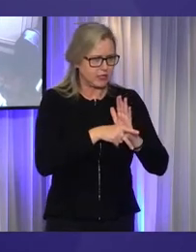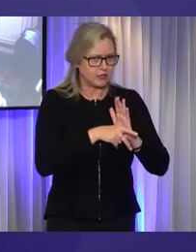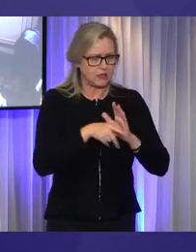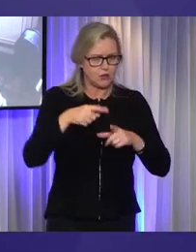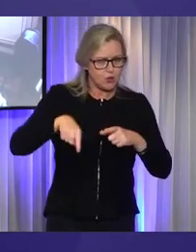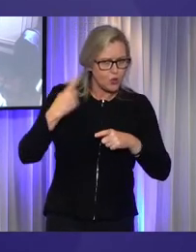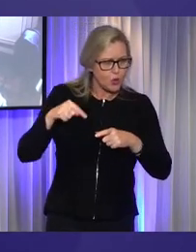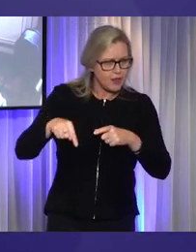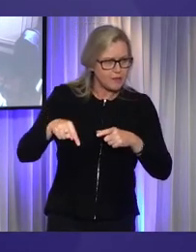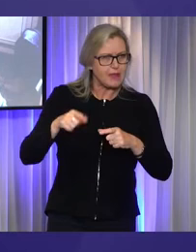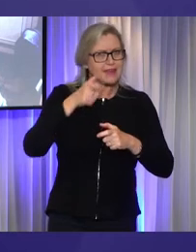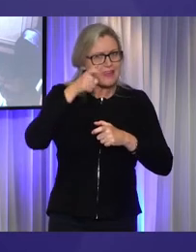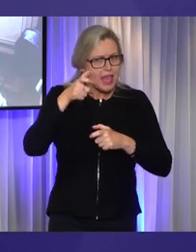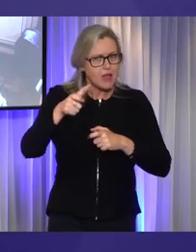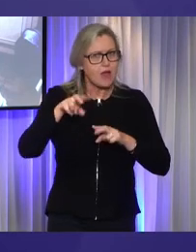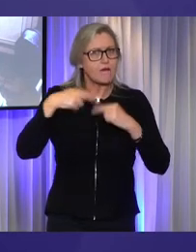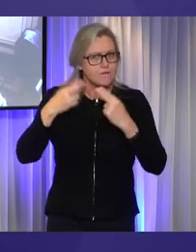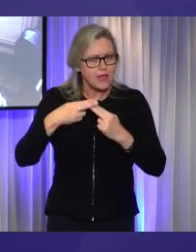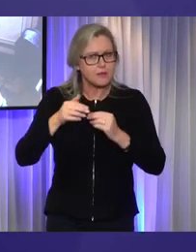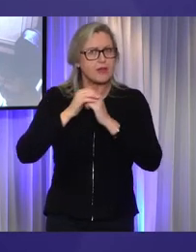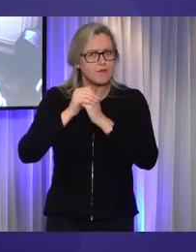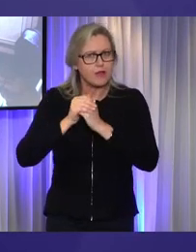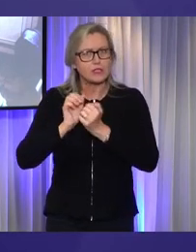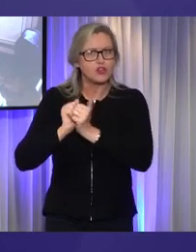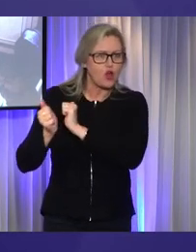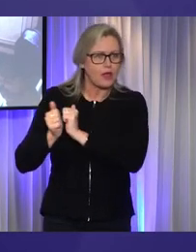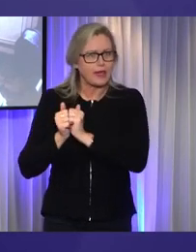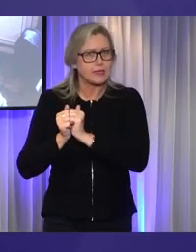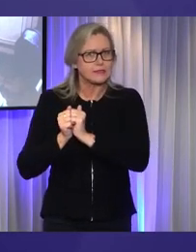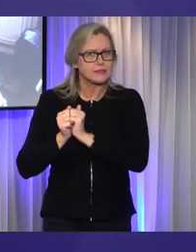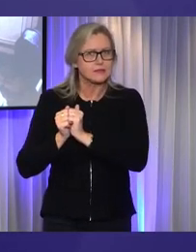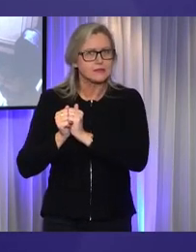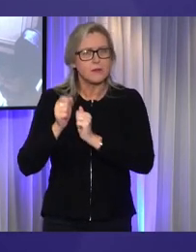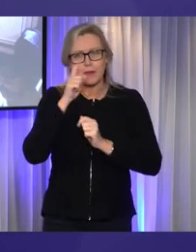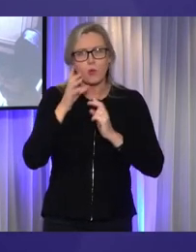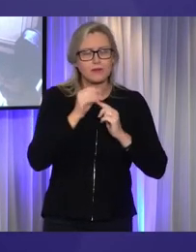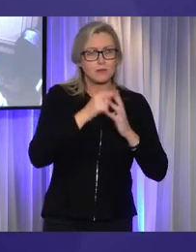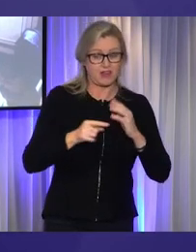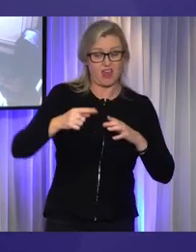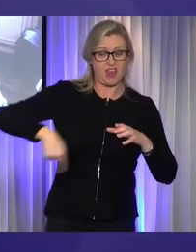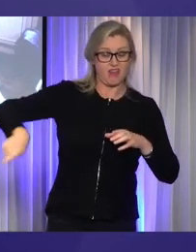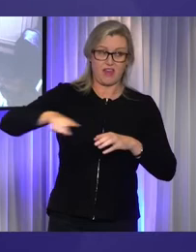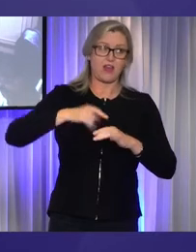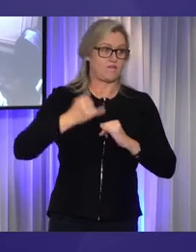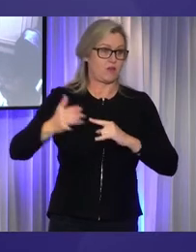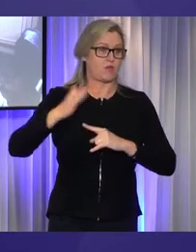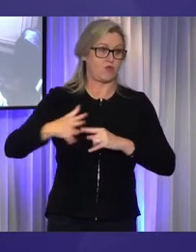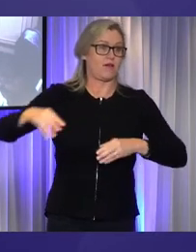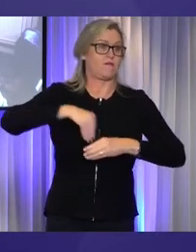carers, families, friends and colleagues of people with disability are a significant stakeholder.